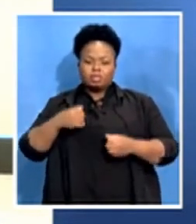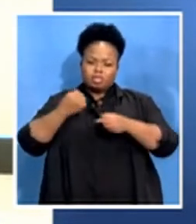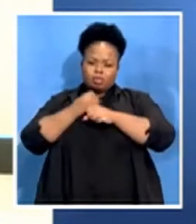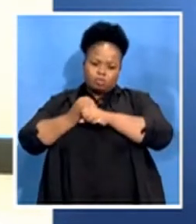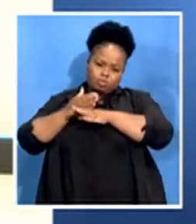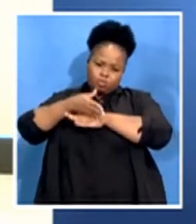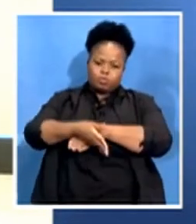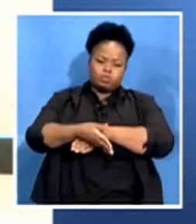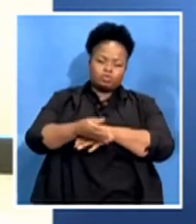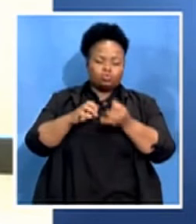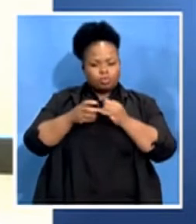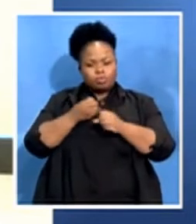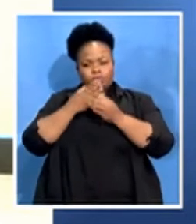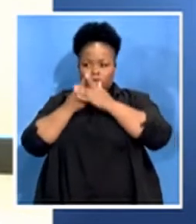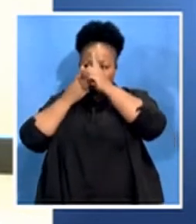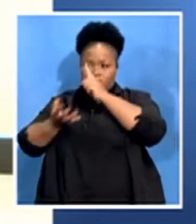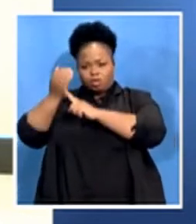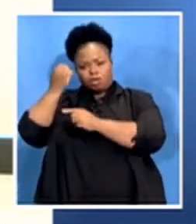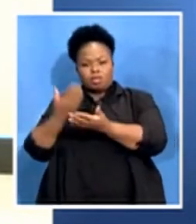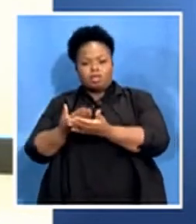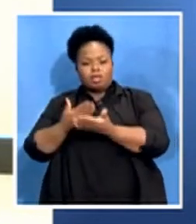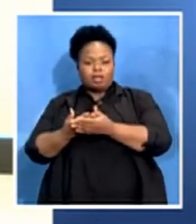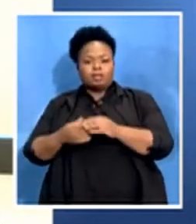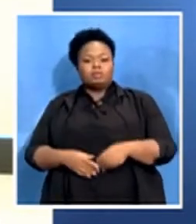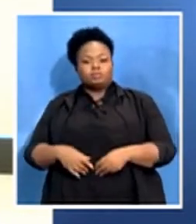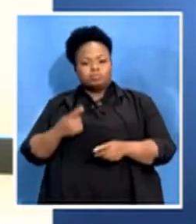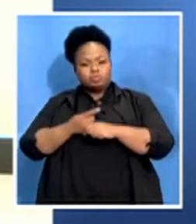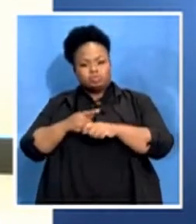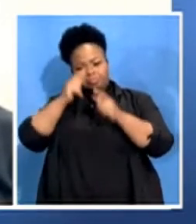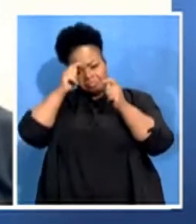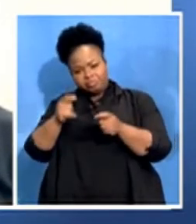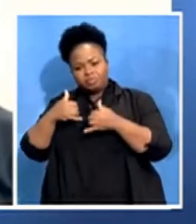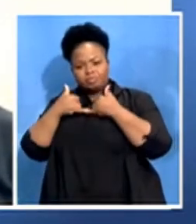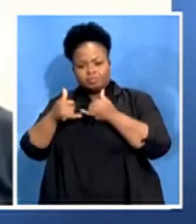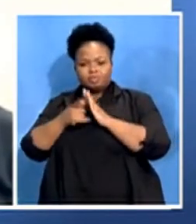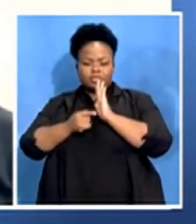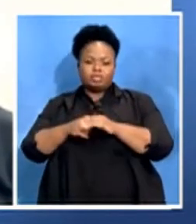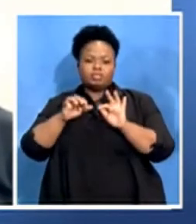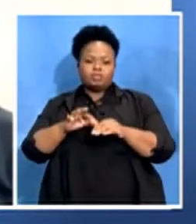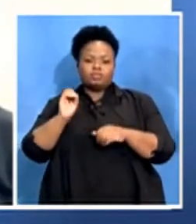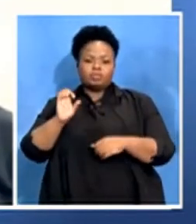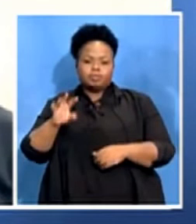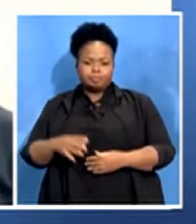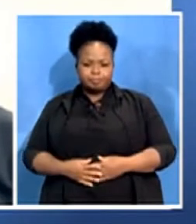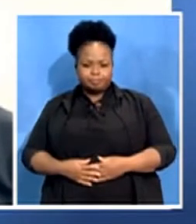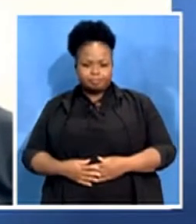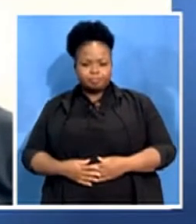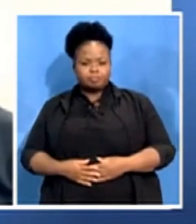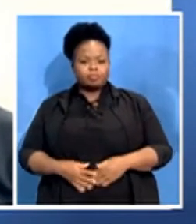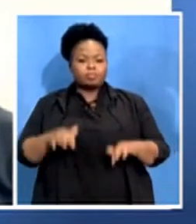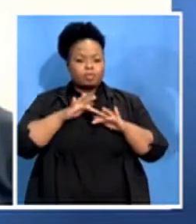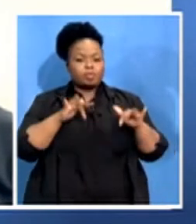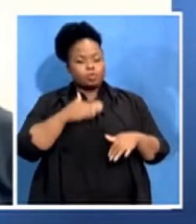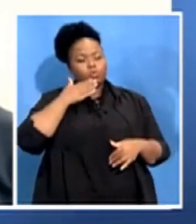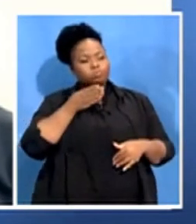hence we're doing the recognition awards on the 10th of september. Yeah now as people in the music industry what have you learned